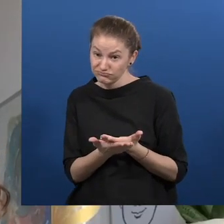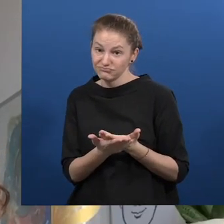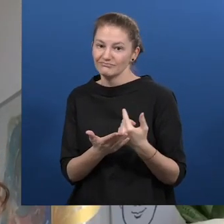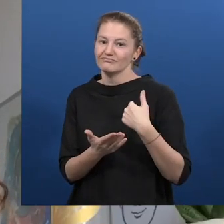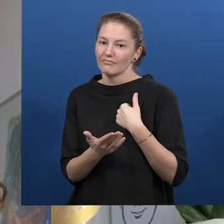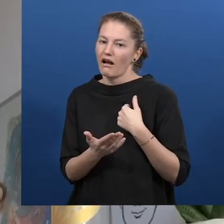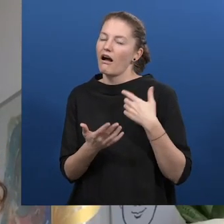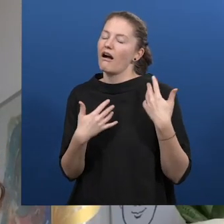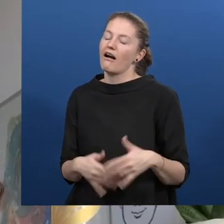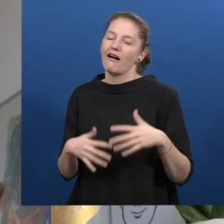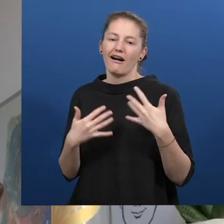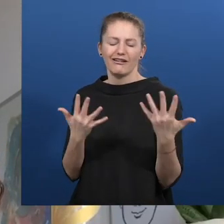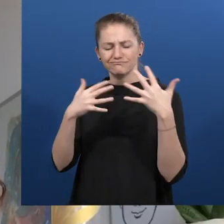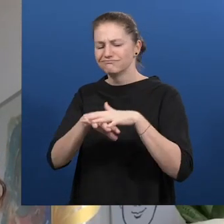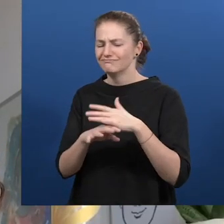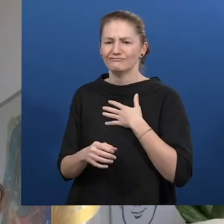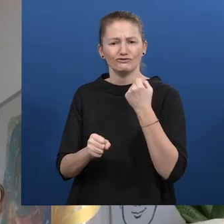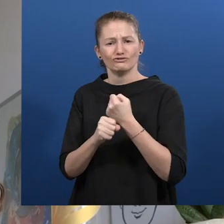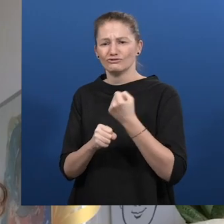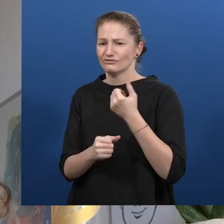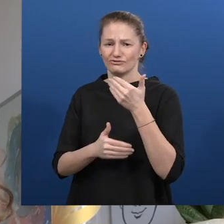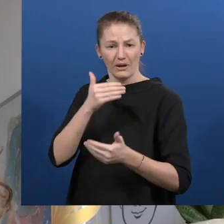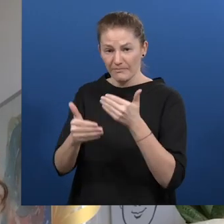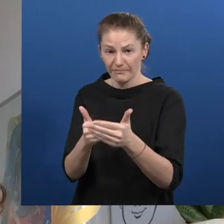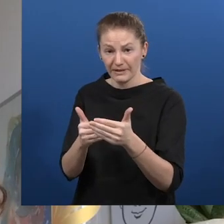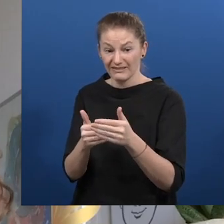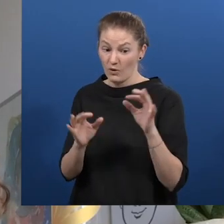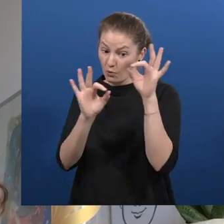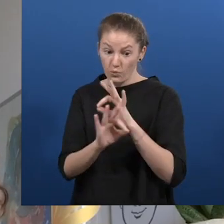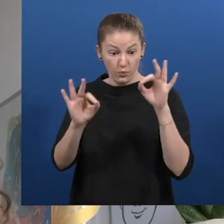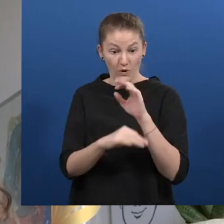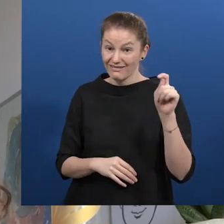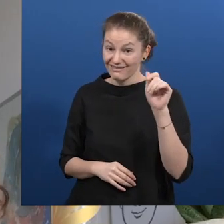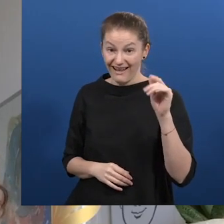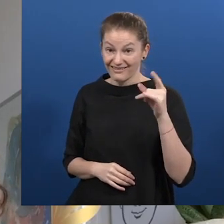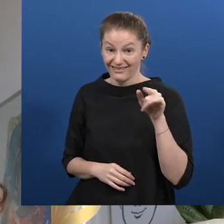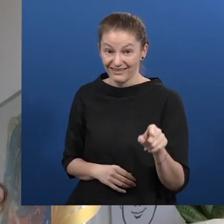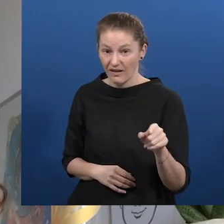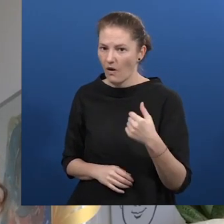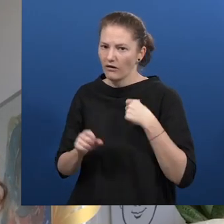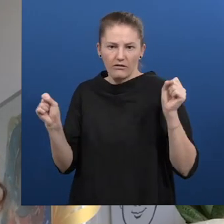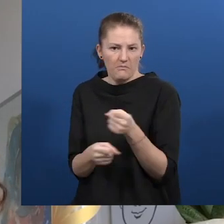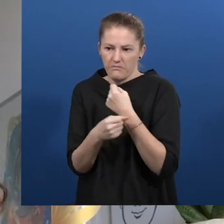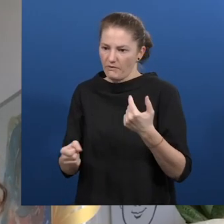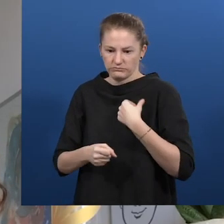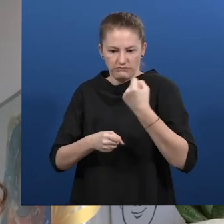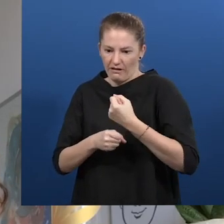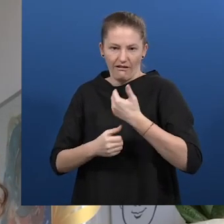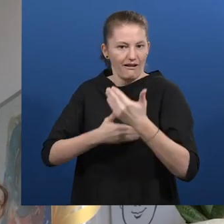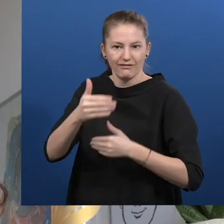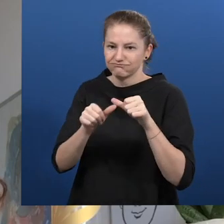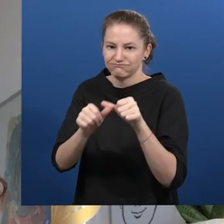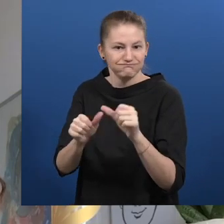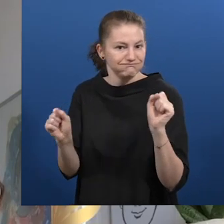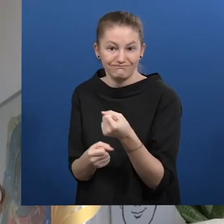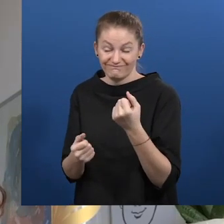Tadeo was offered to me as part of an accompaniment to maintain my job. And so, without Tadeo, I would not have